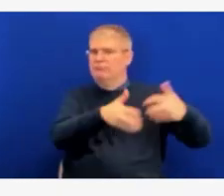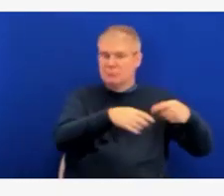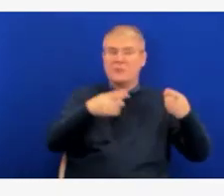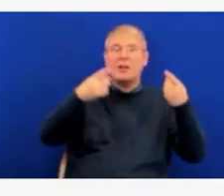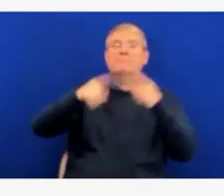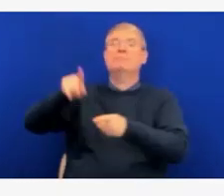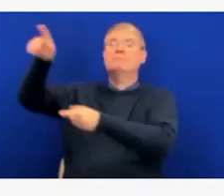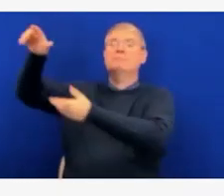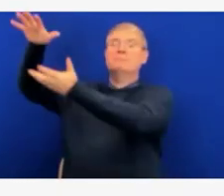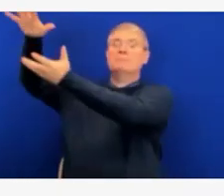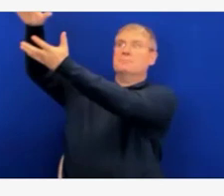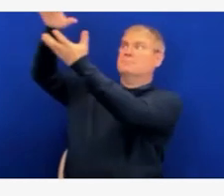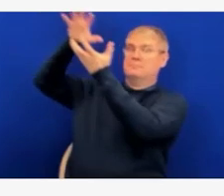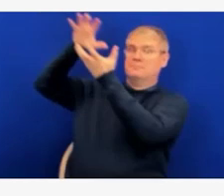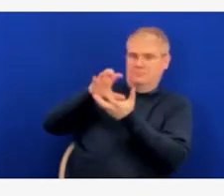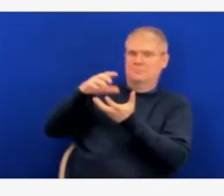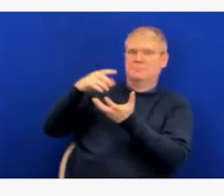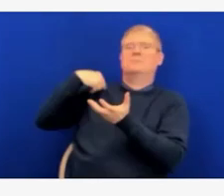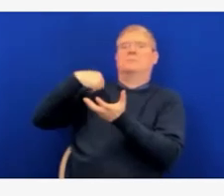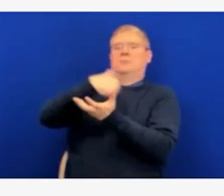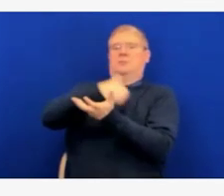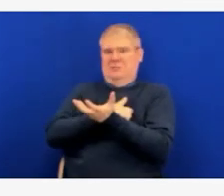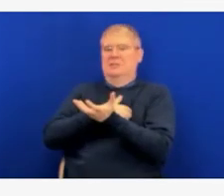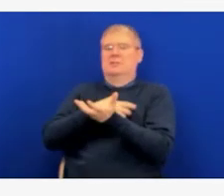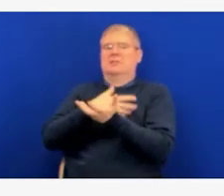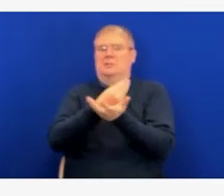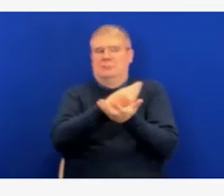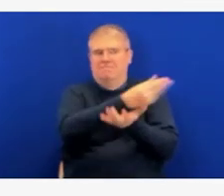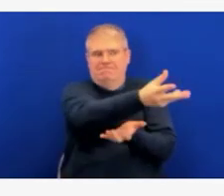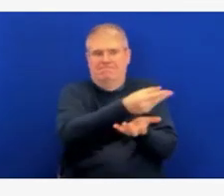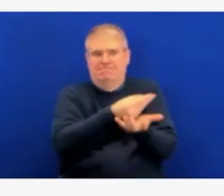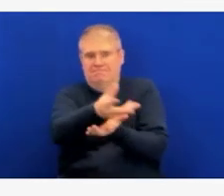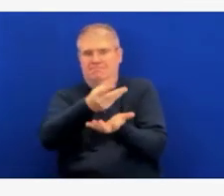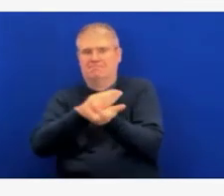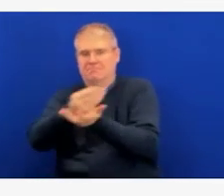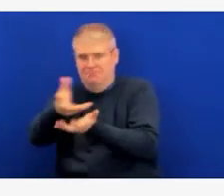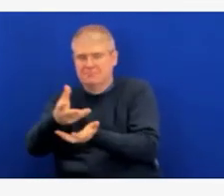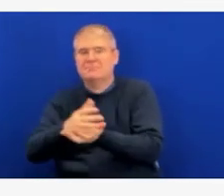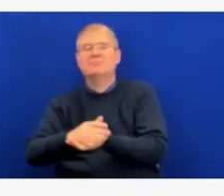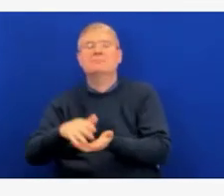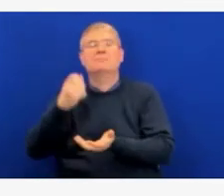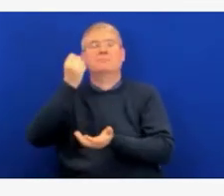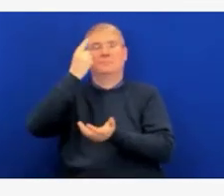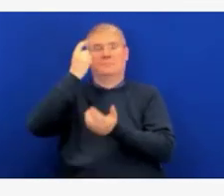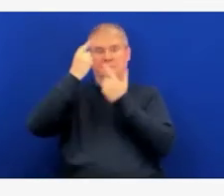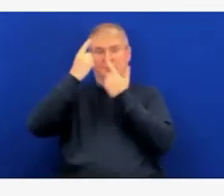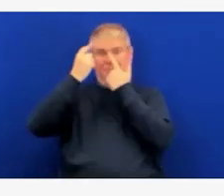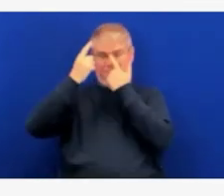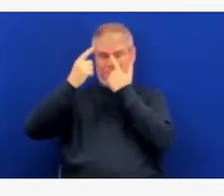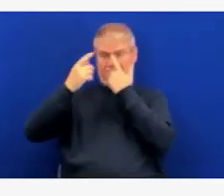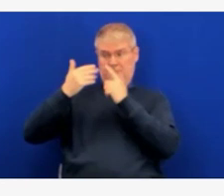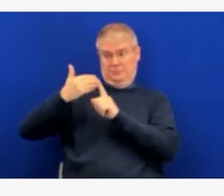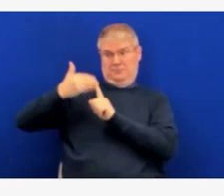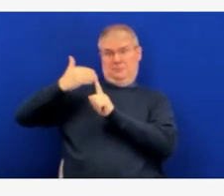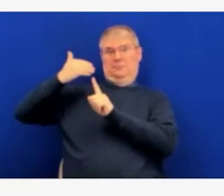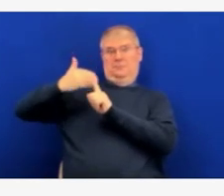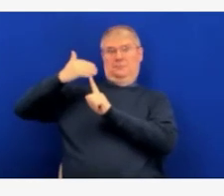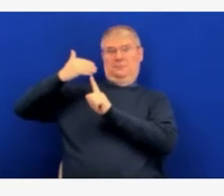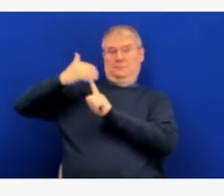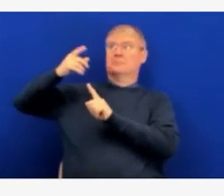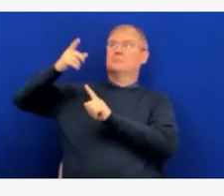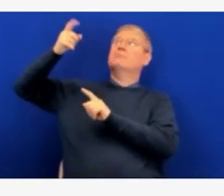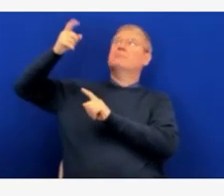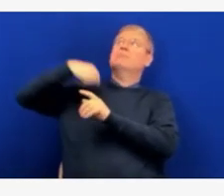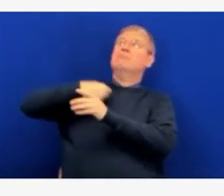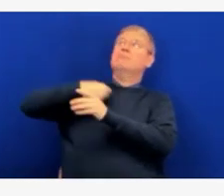300 doses in this pre-order. So our local public health districts are redistributing smaller amounts of doses